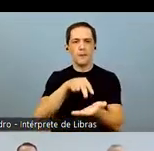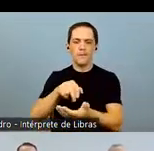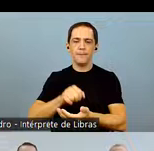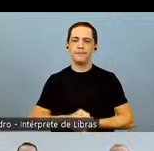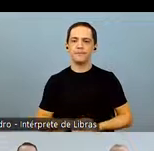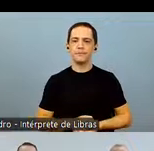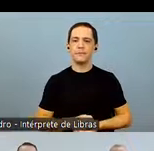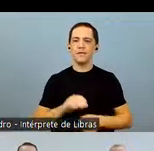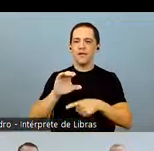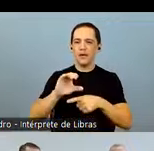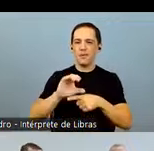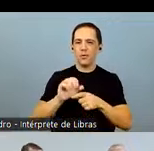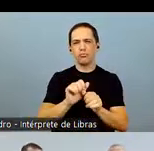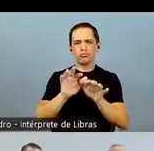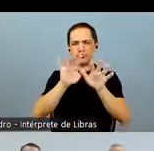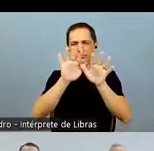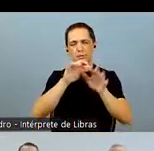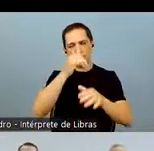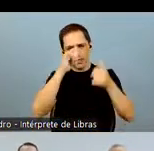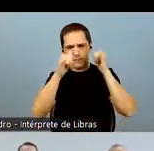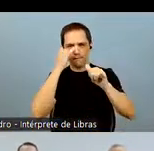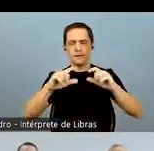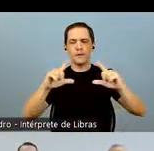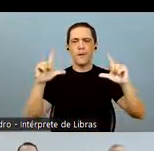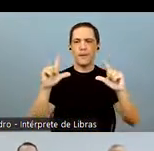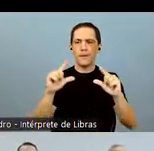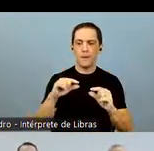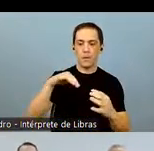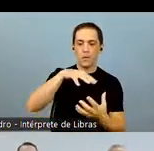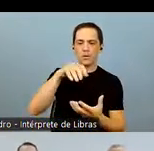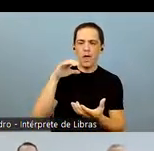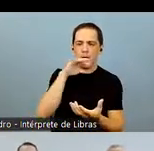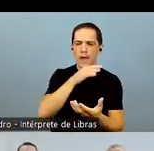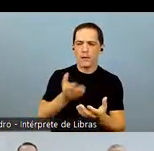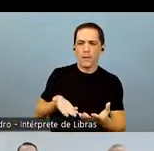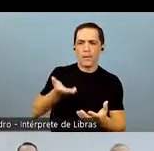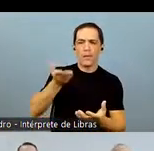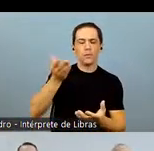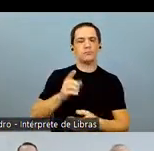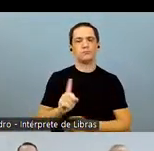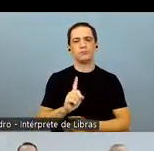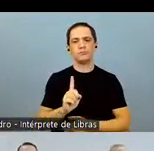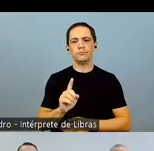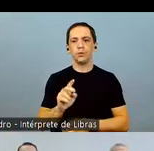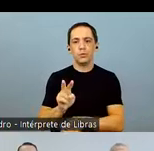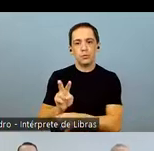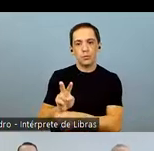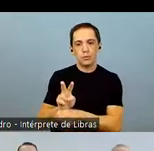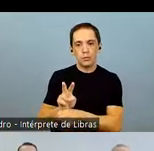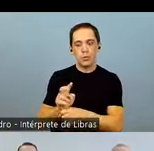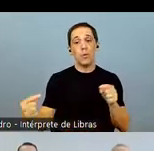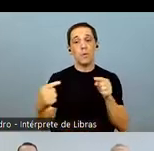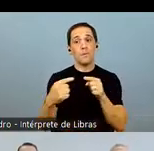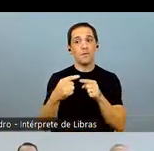issues where we operate. Through low carbon production, SLC is contributing to